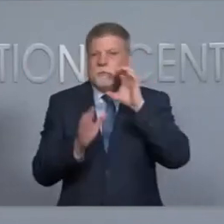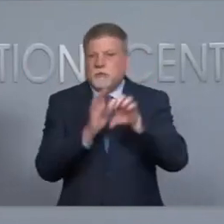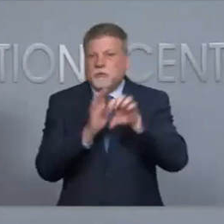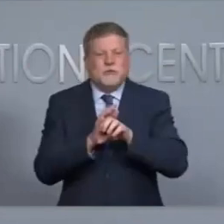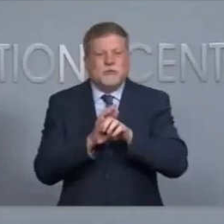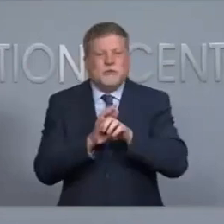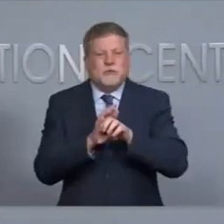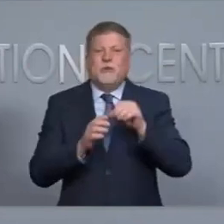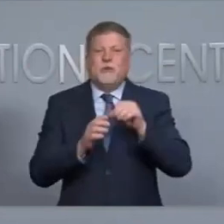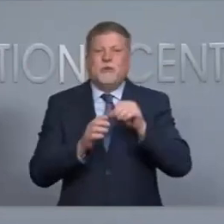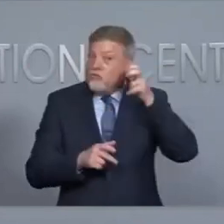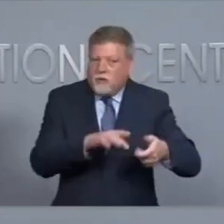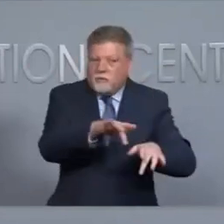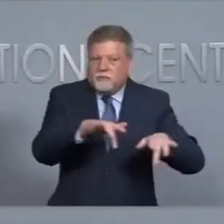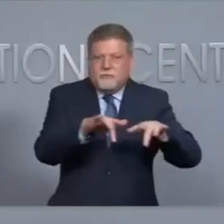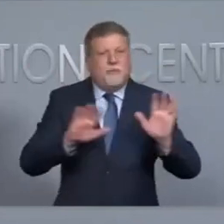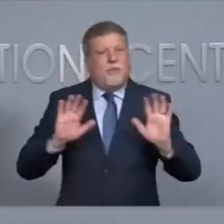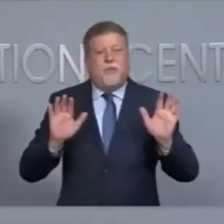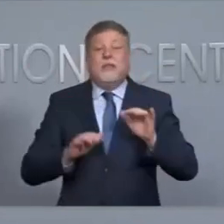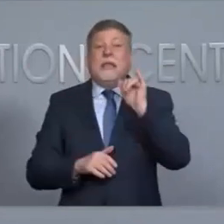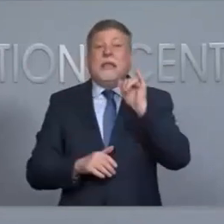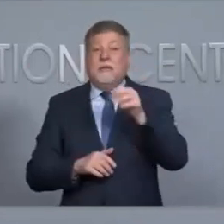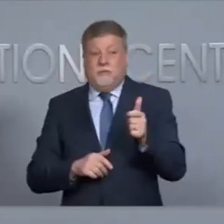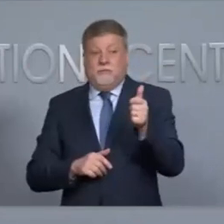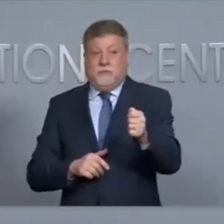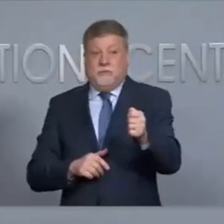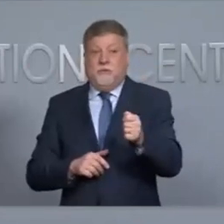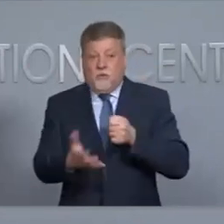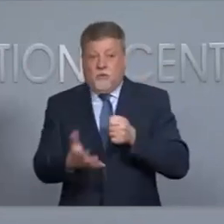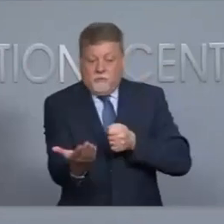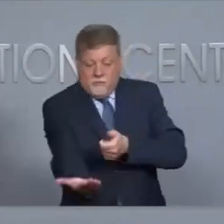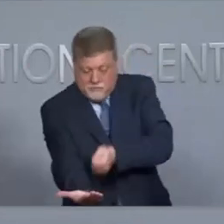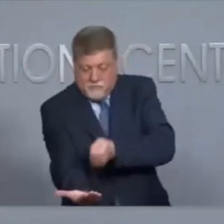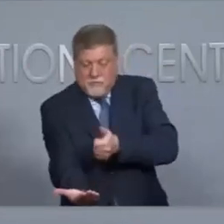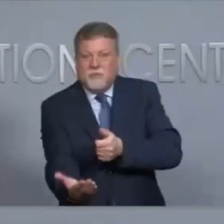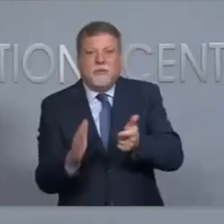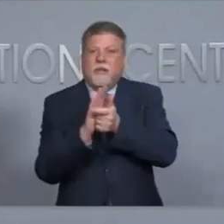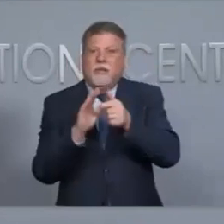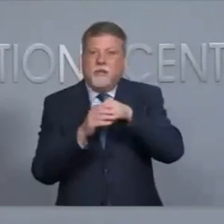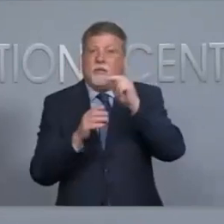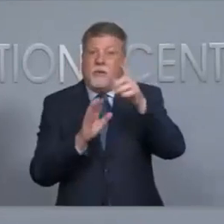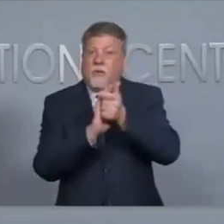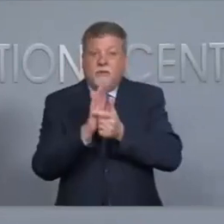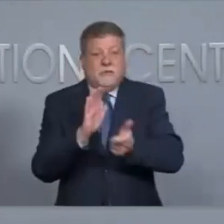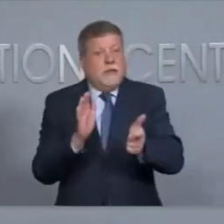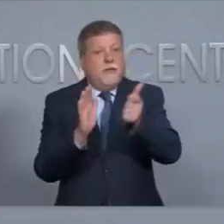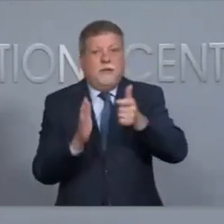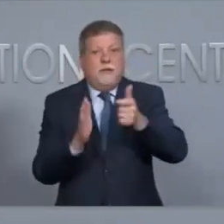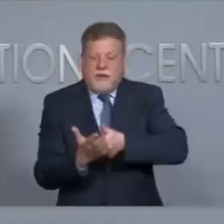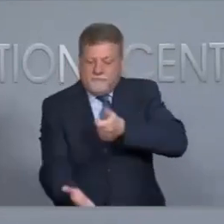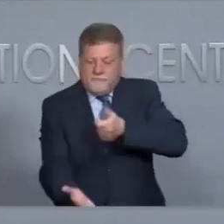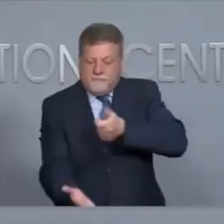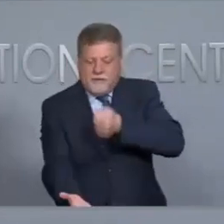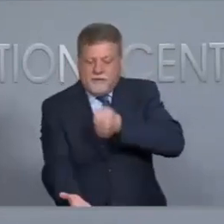recording in the voting place If you take a picture of your voted ballot it actually is a crime under North Carolina law so